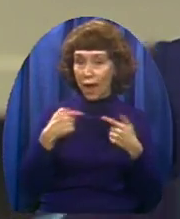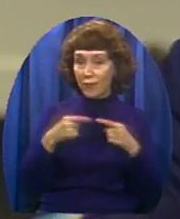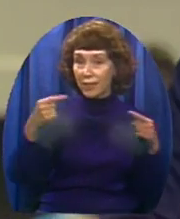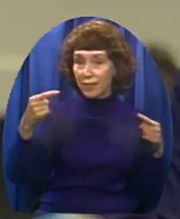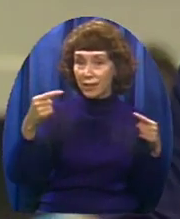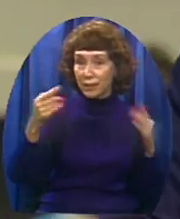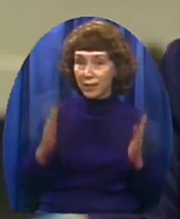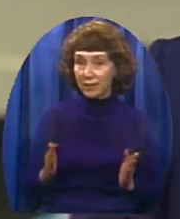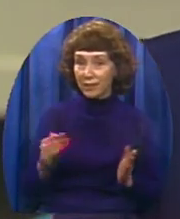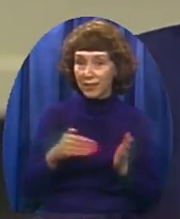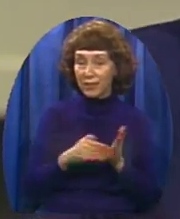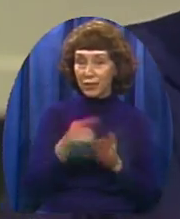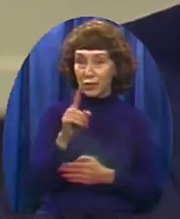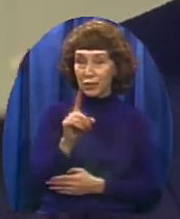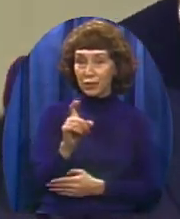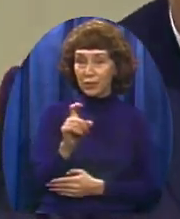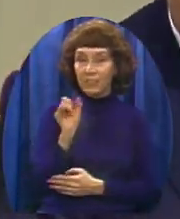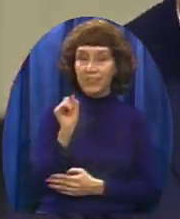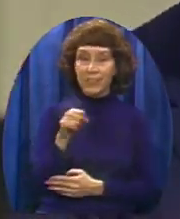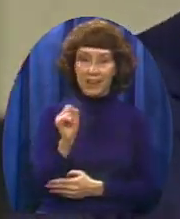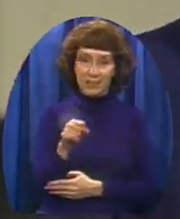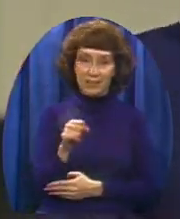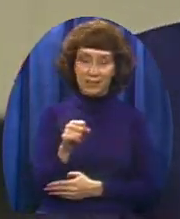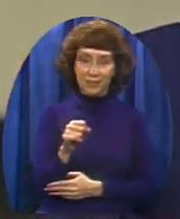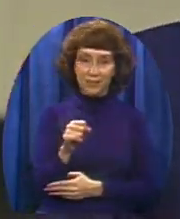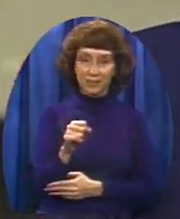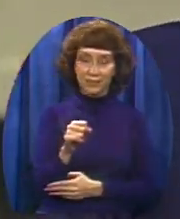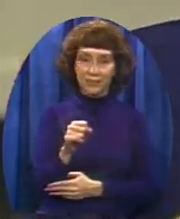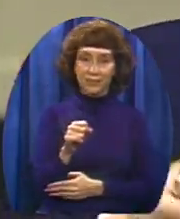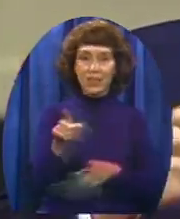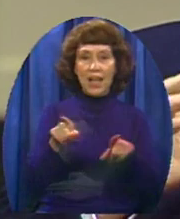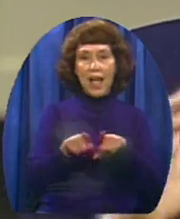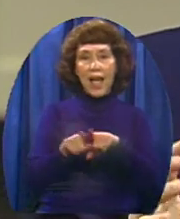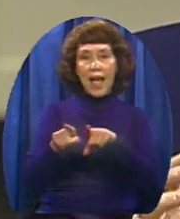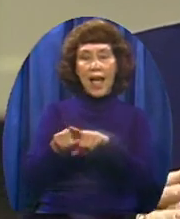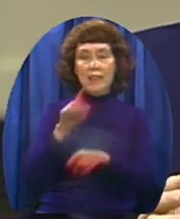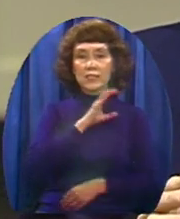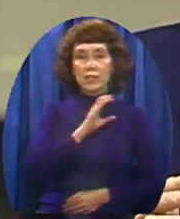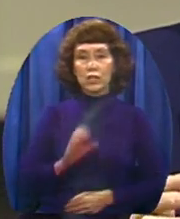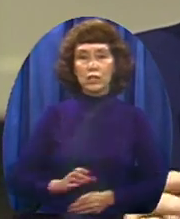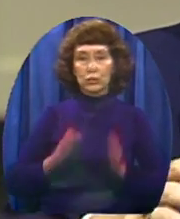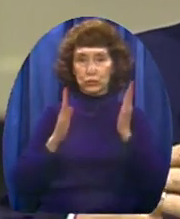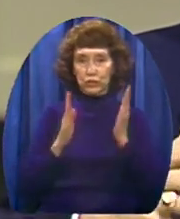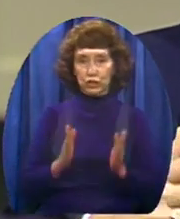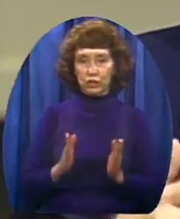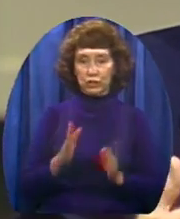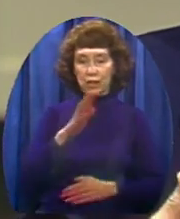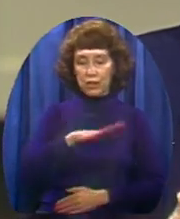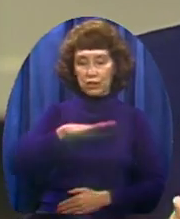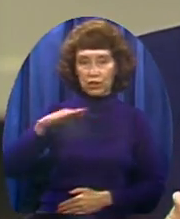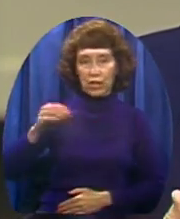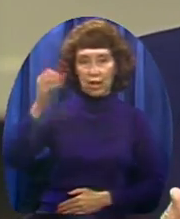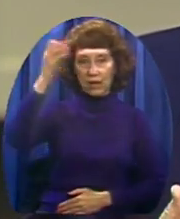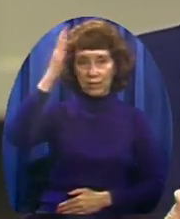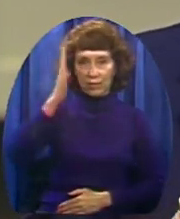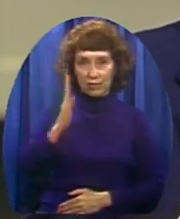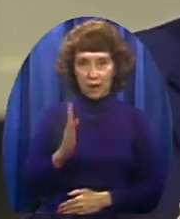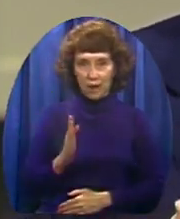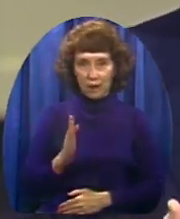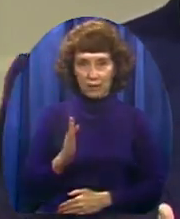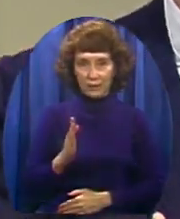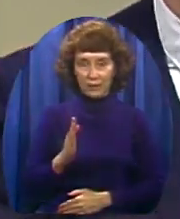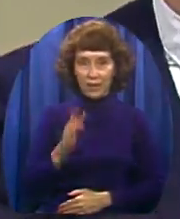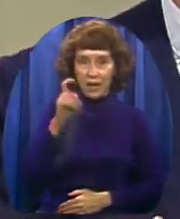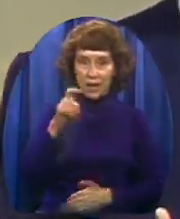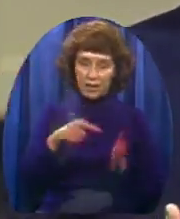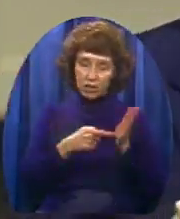finest line That I walk as a Christian is this As a child of God The love of God Is shed abroad in my heart